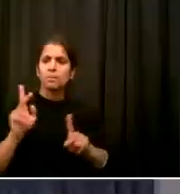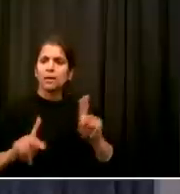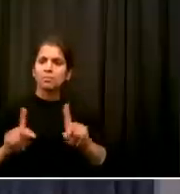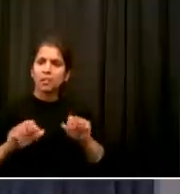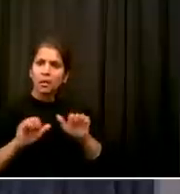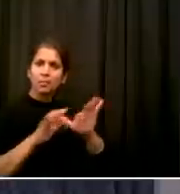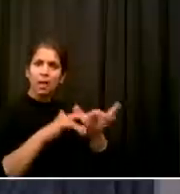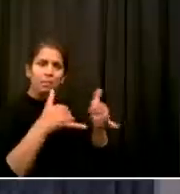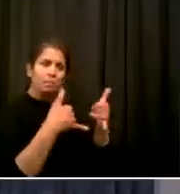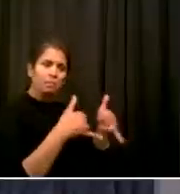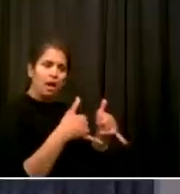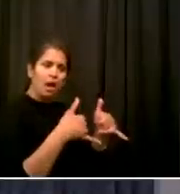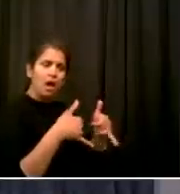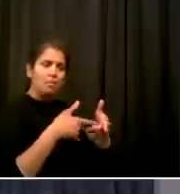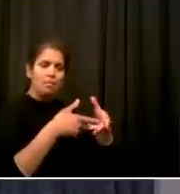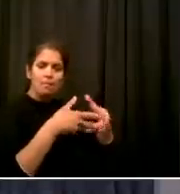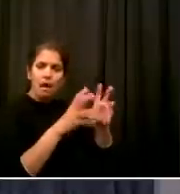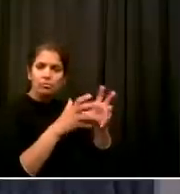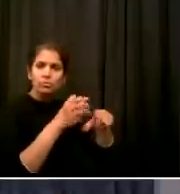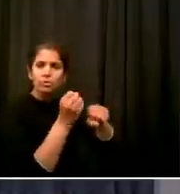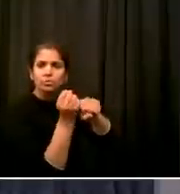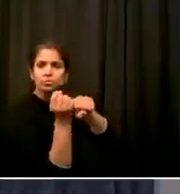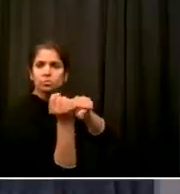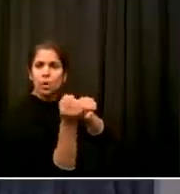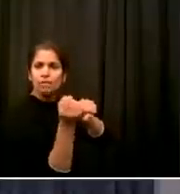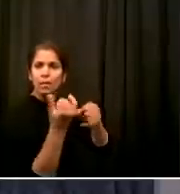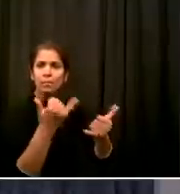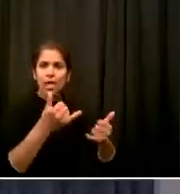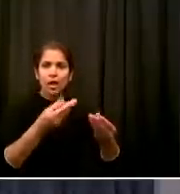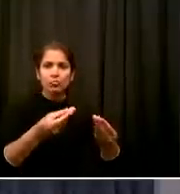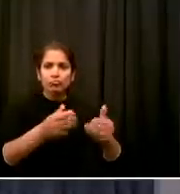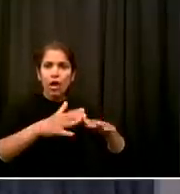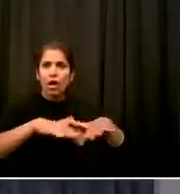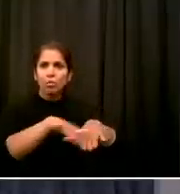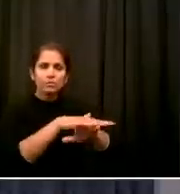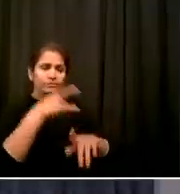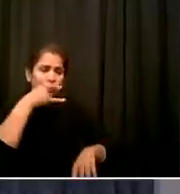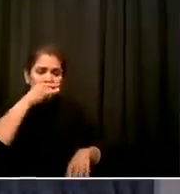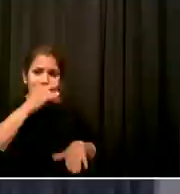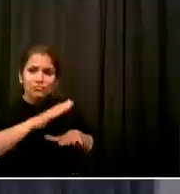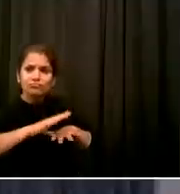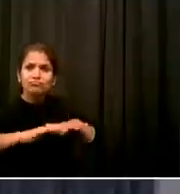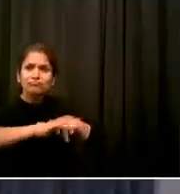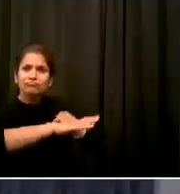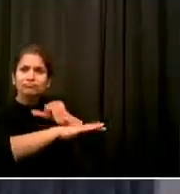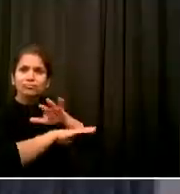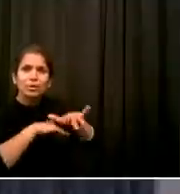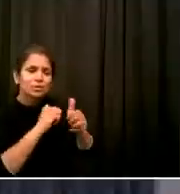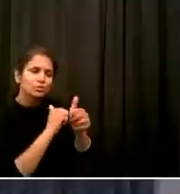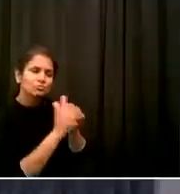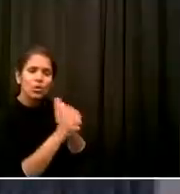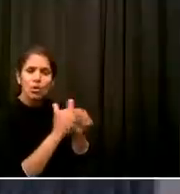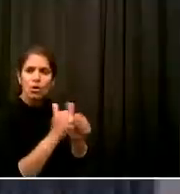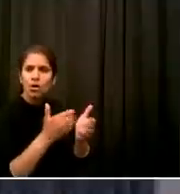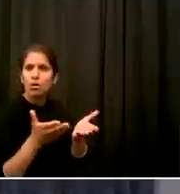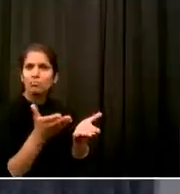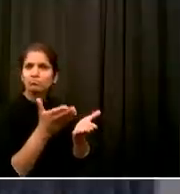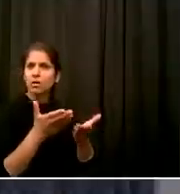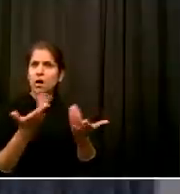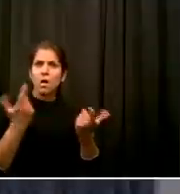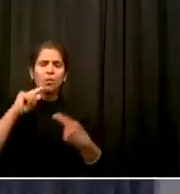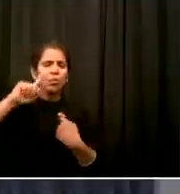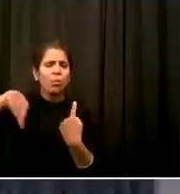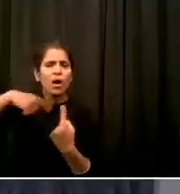socially distance themselves Or wear a mask on the bench There are so many ways in which people can